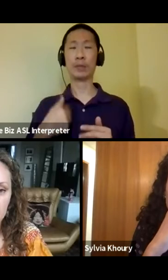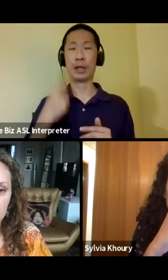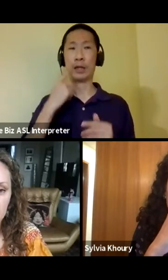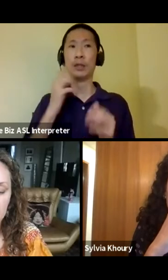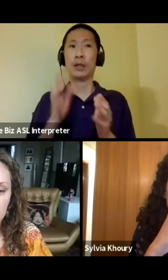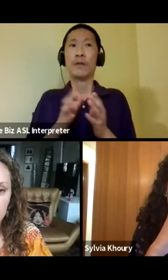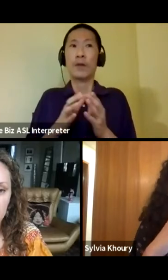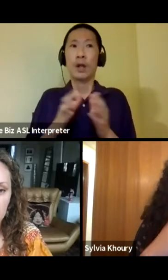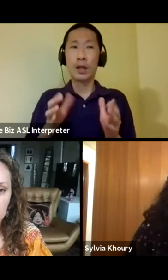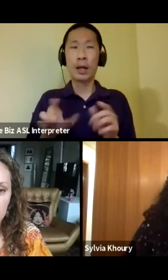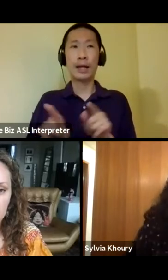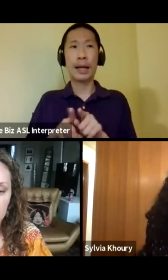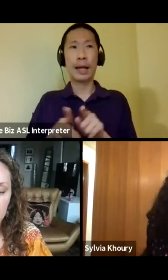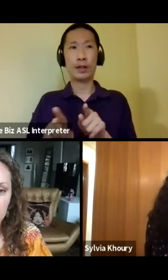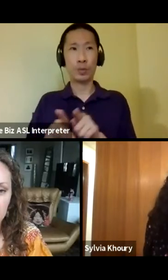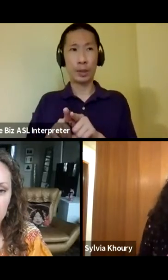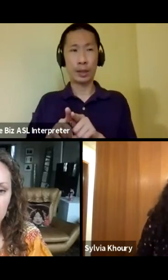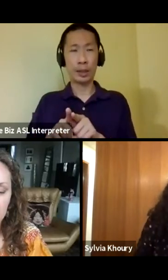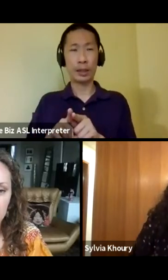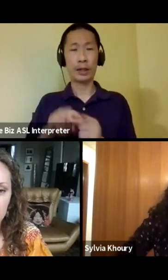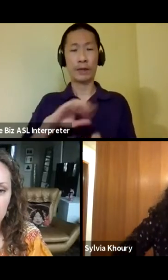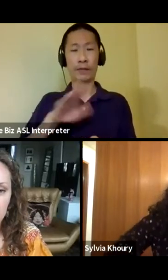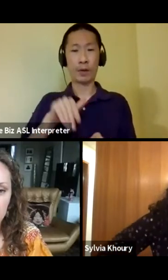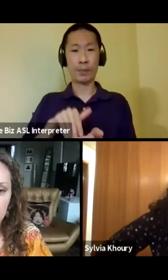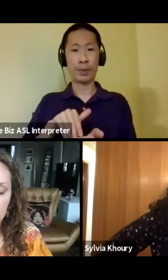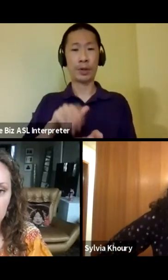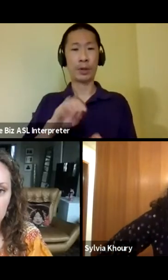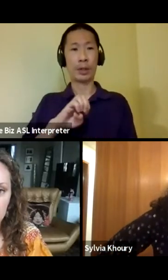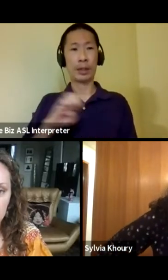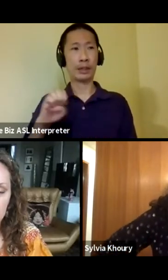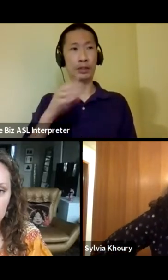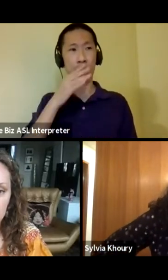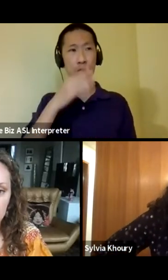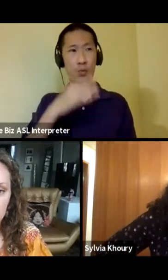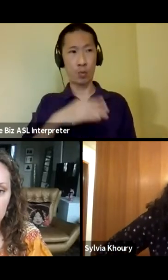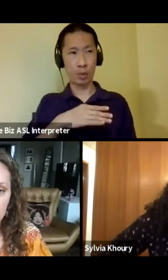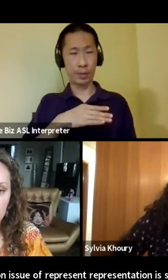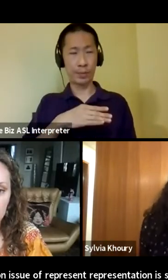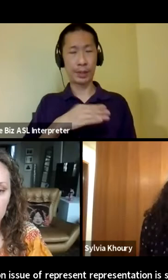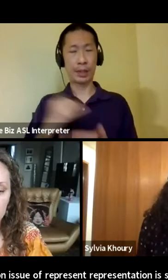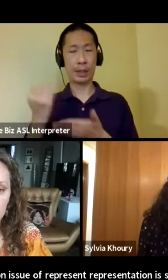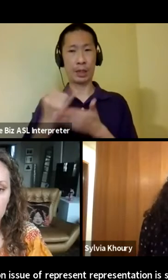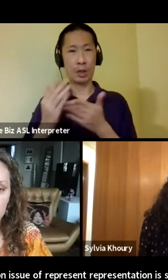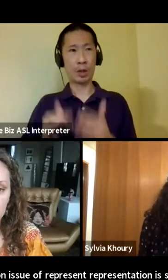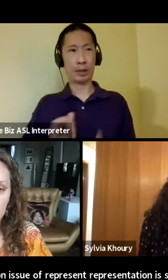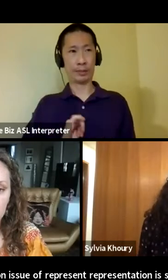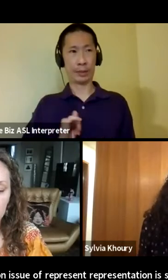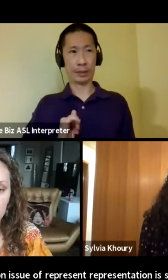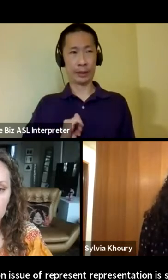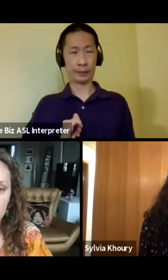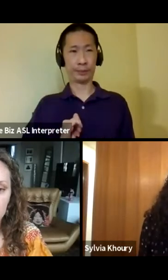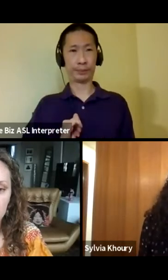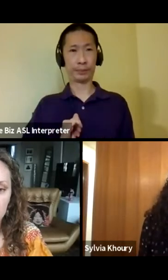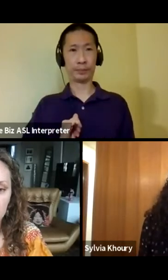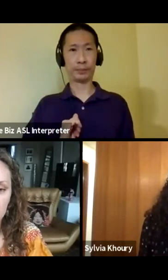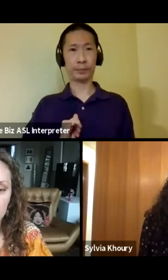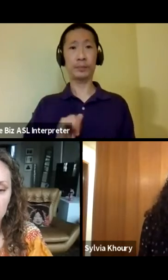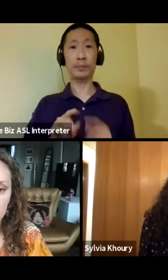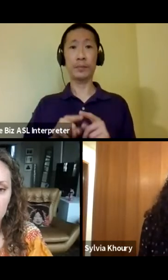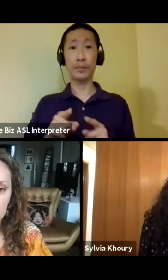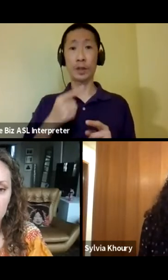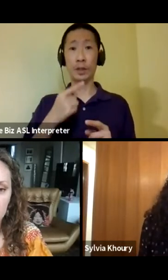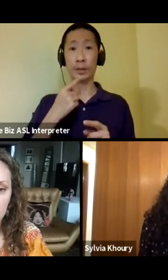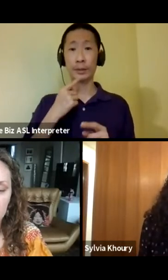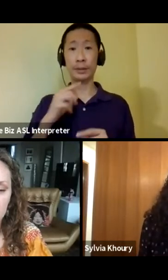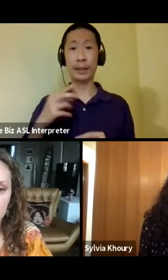lot, um, as well as a Middle Eastern woman, um, an artist, uh, myself, um, and the, and as you said,